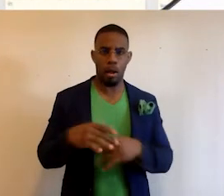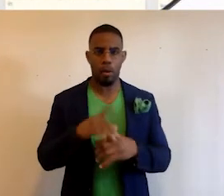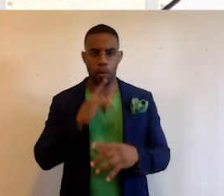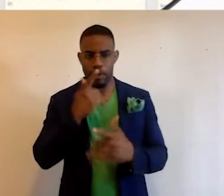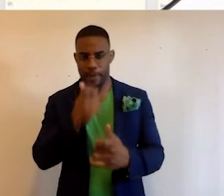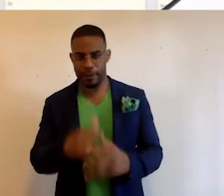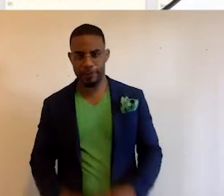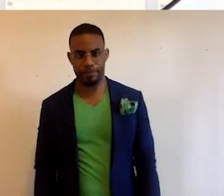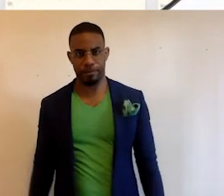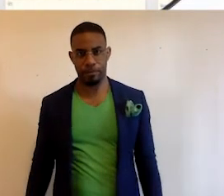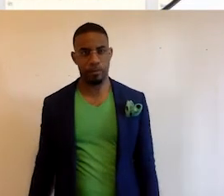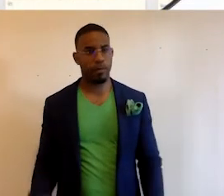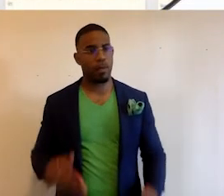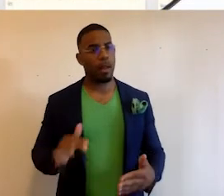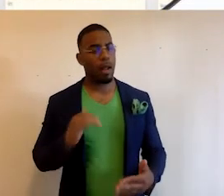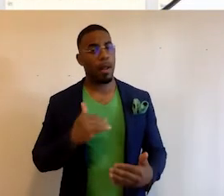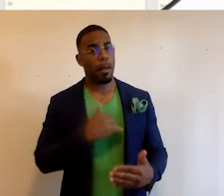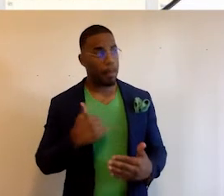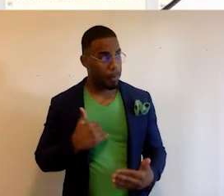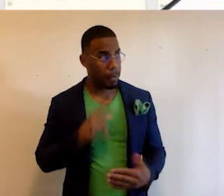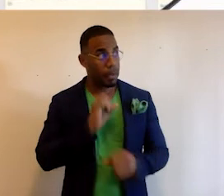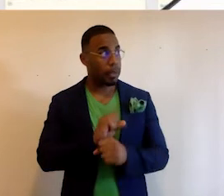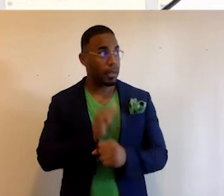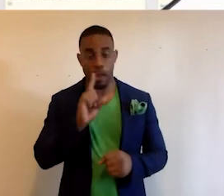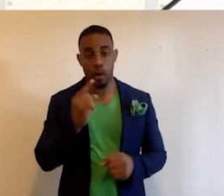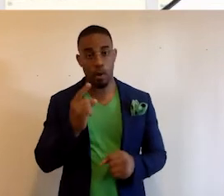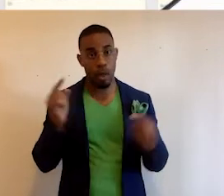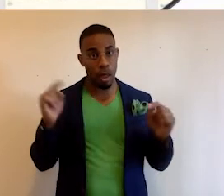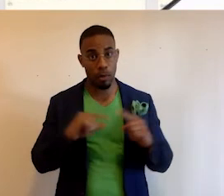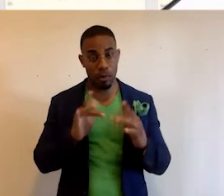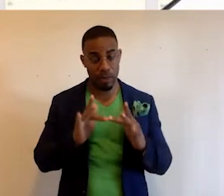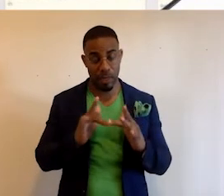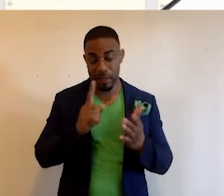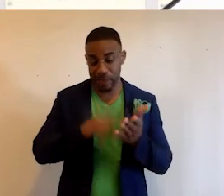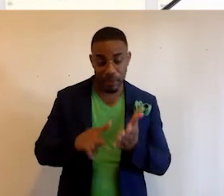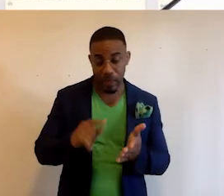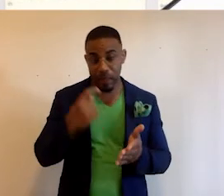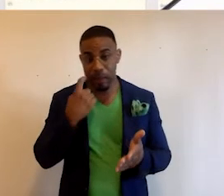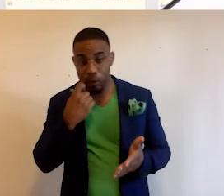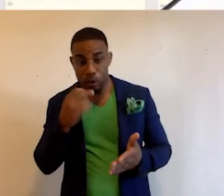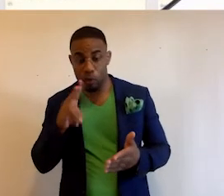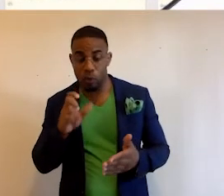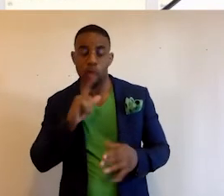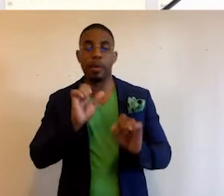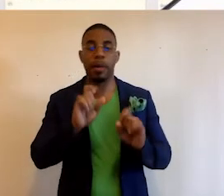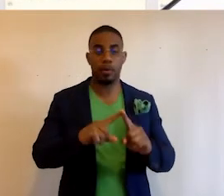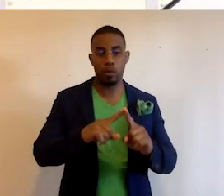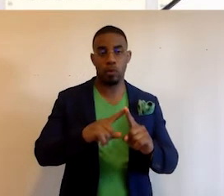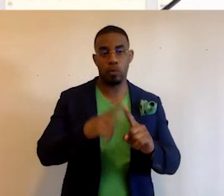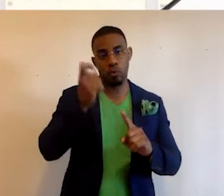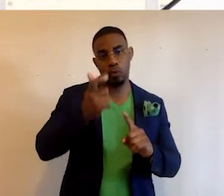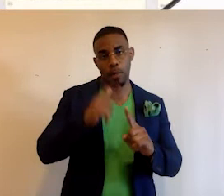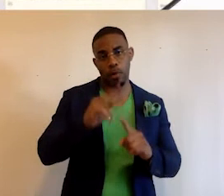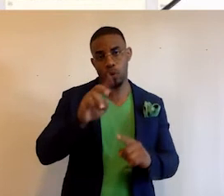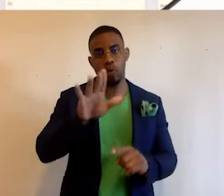would be interested in. And we allow our members to eventually not only to come to the site and check out the latest news, but you'll be able to subscribe to